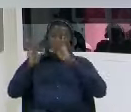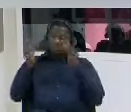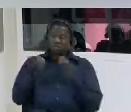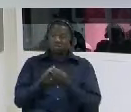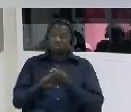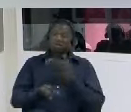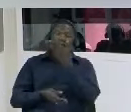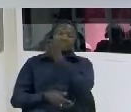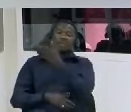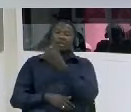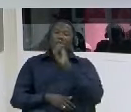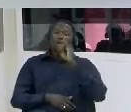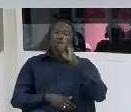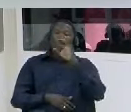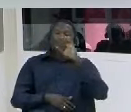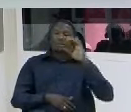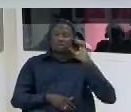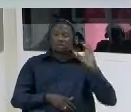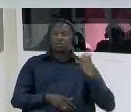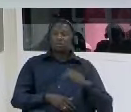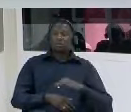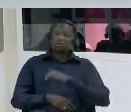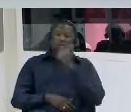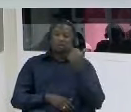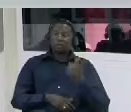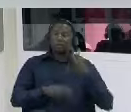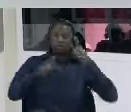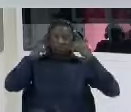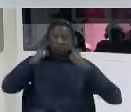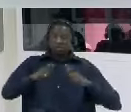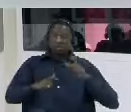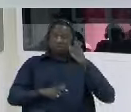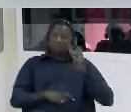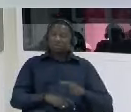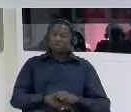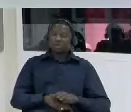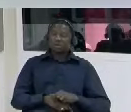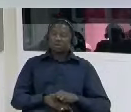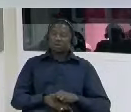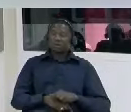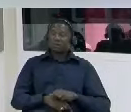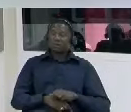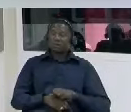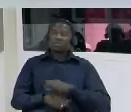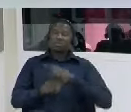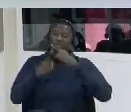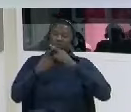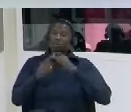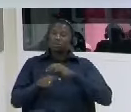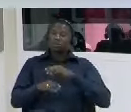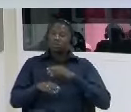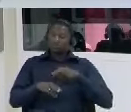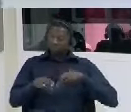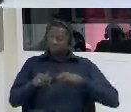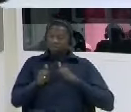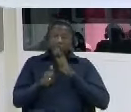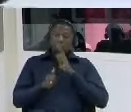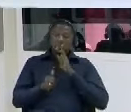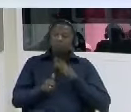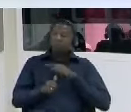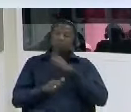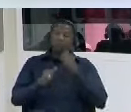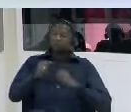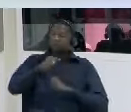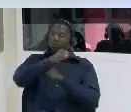icc and our lawyers plus our foot soldiers here who were behind me i